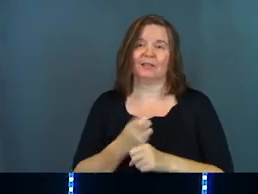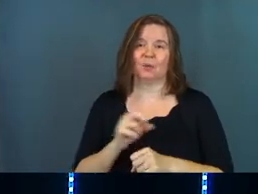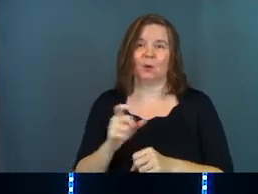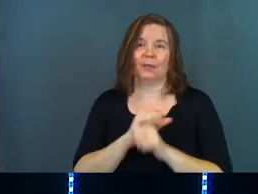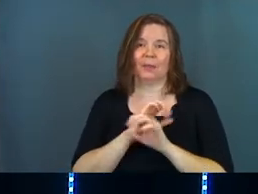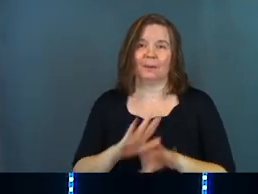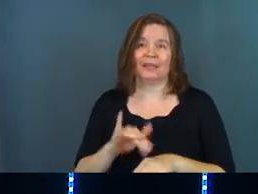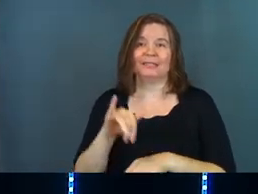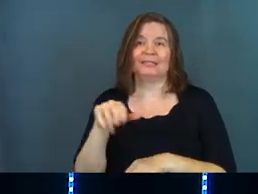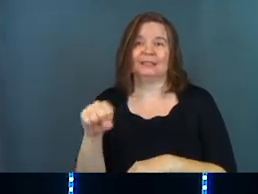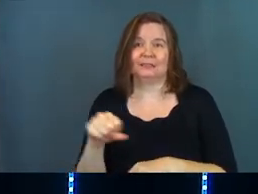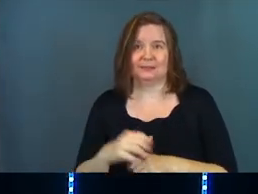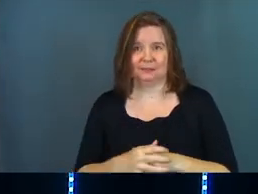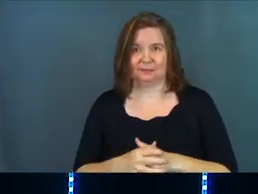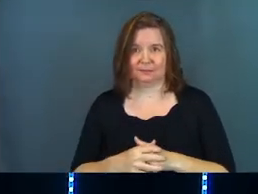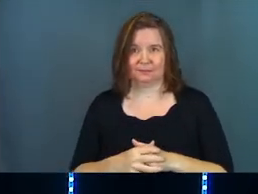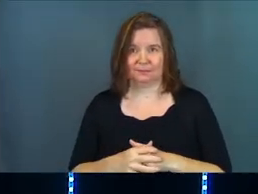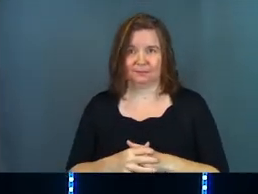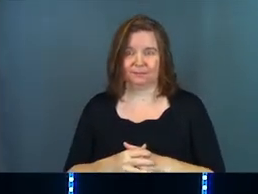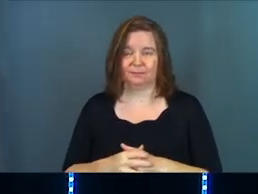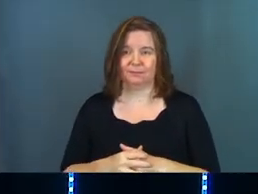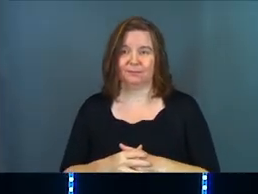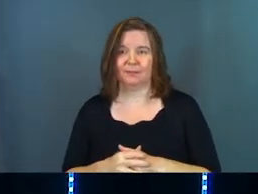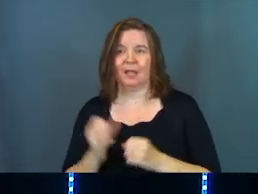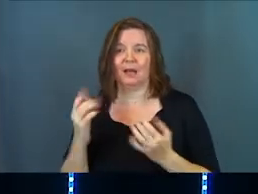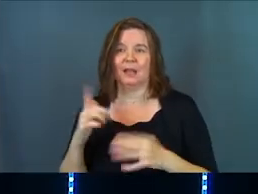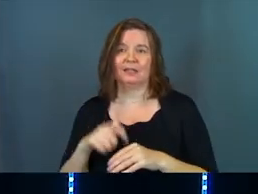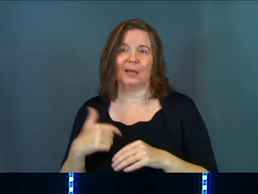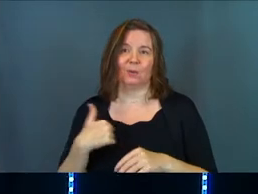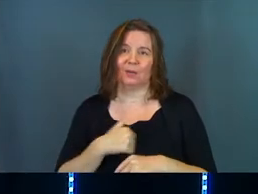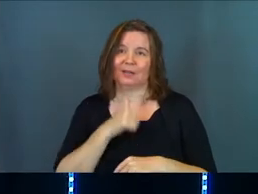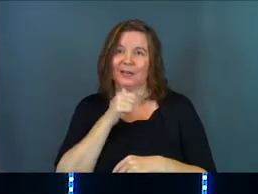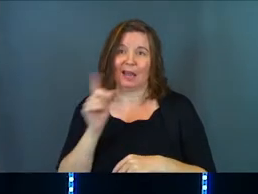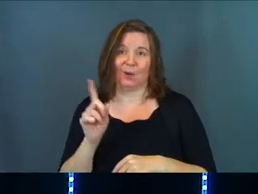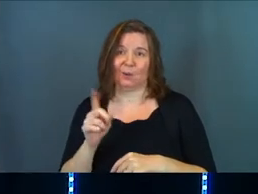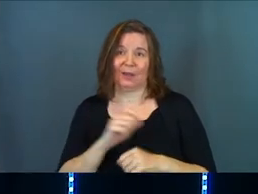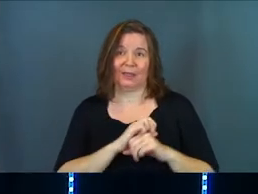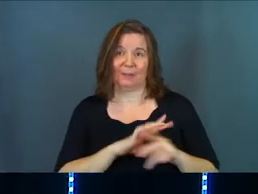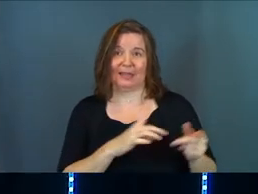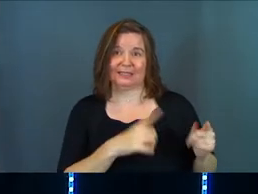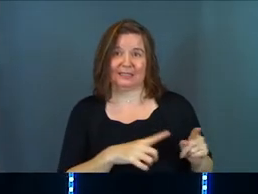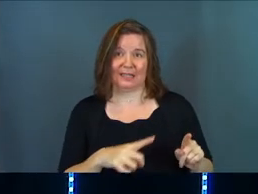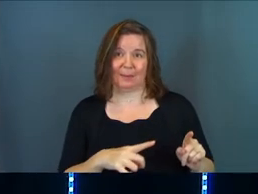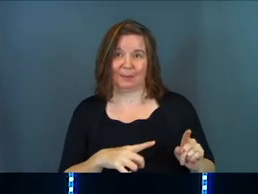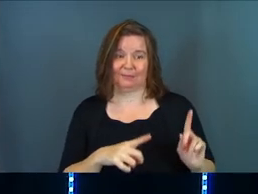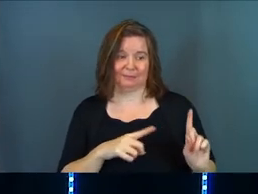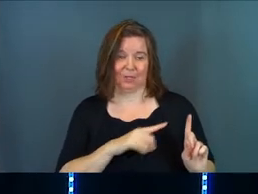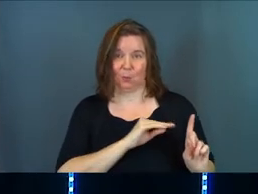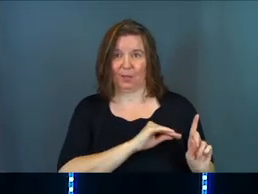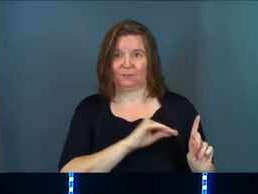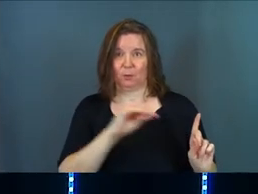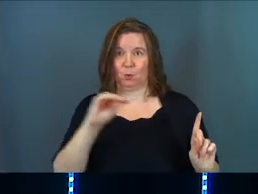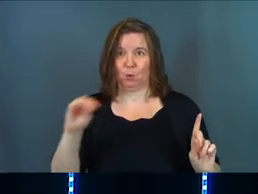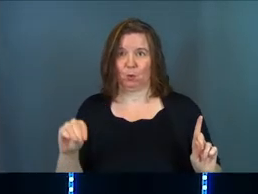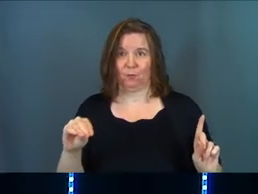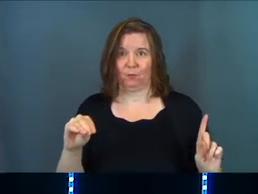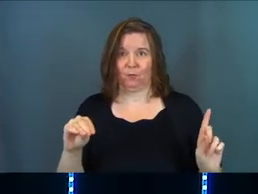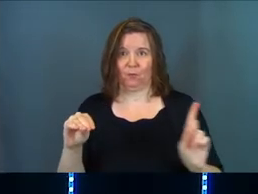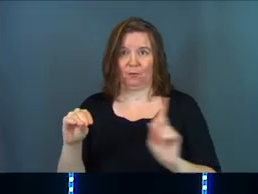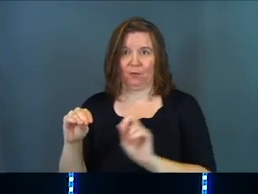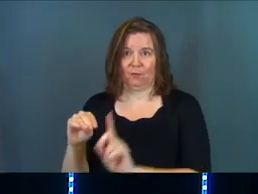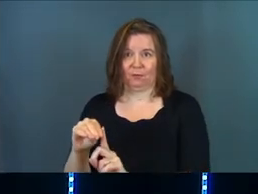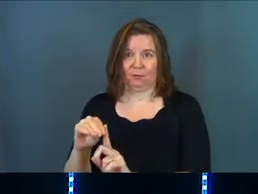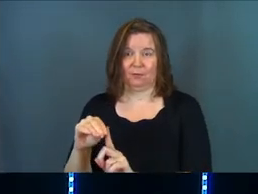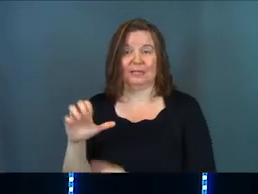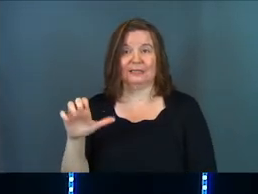us to where the blessing is. And a lot of times we're not where the blessing is. And we got to move. C